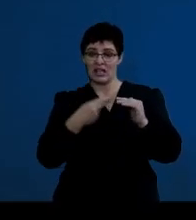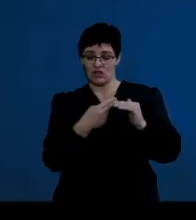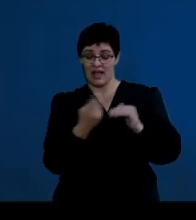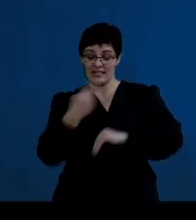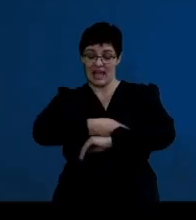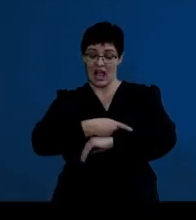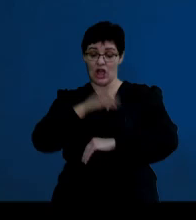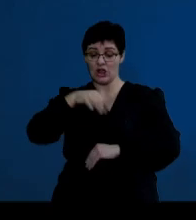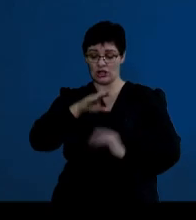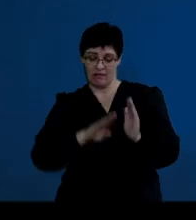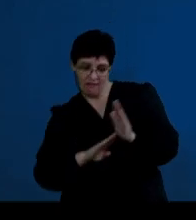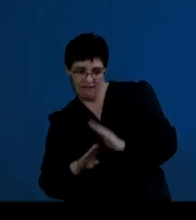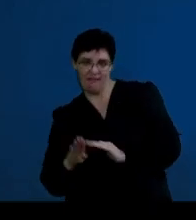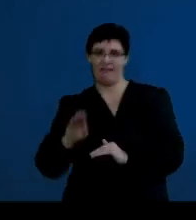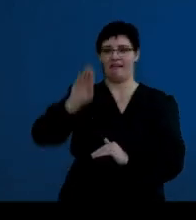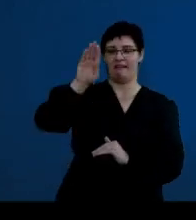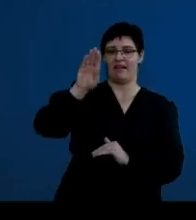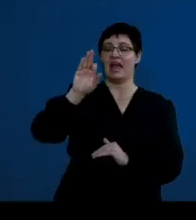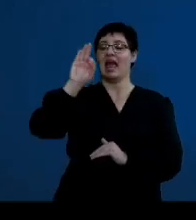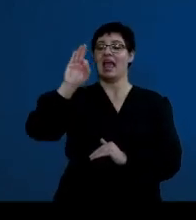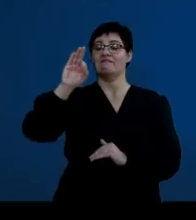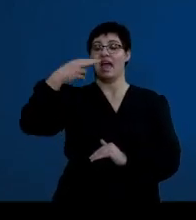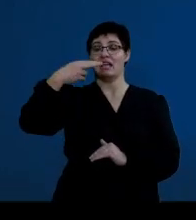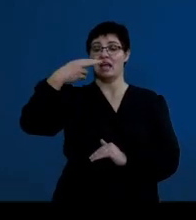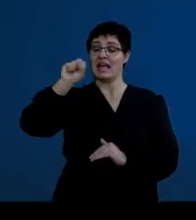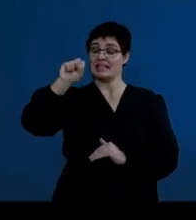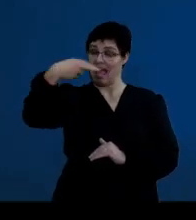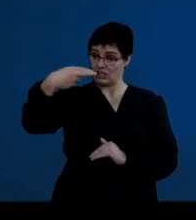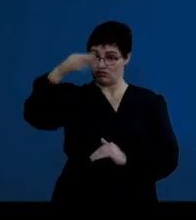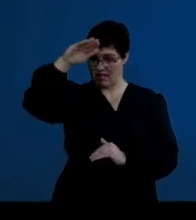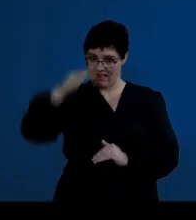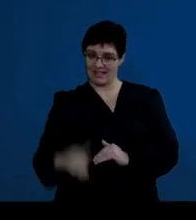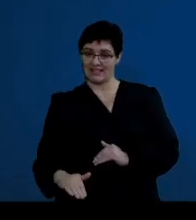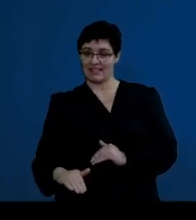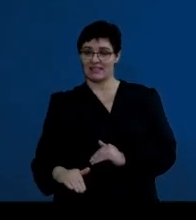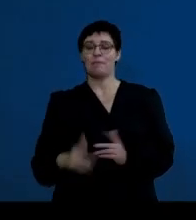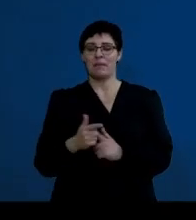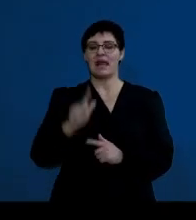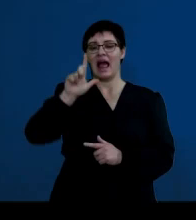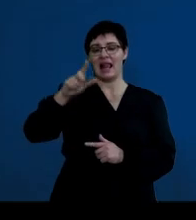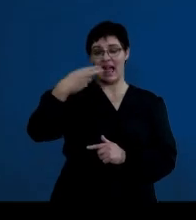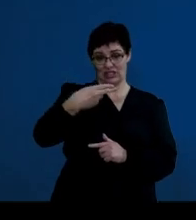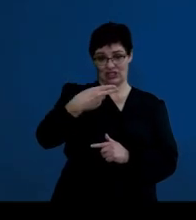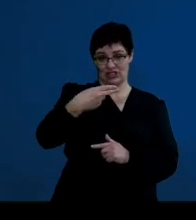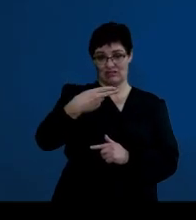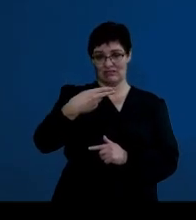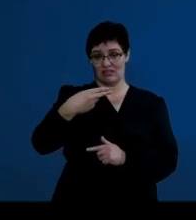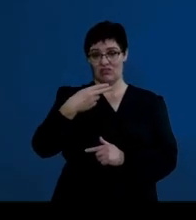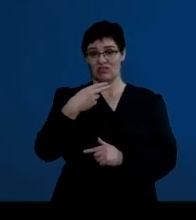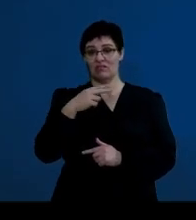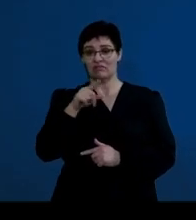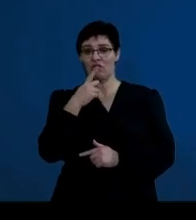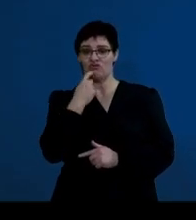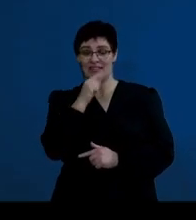causing a decrease in the FSH levels. And that would be LH. And if you look at this, it's timed